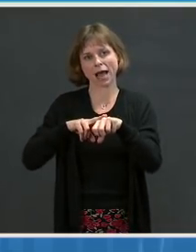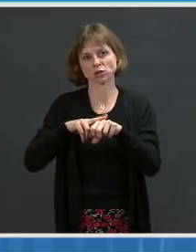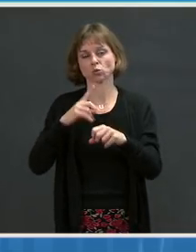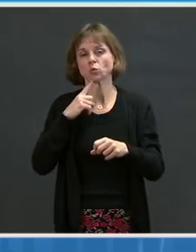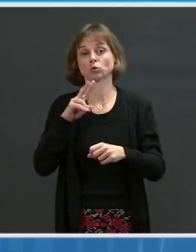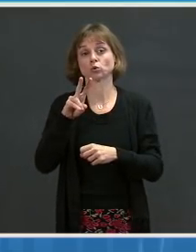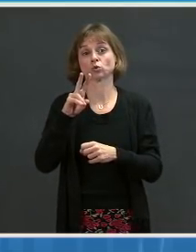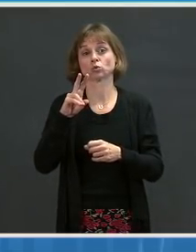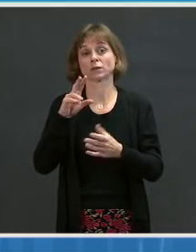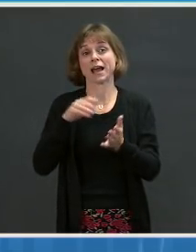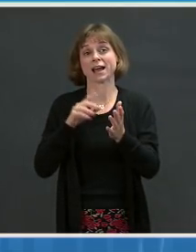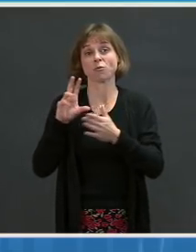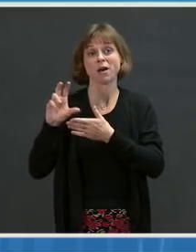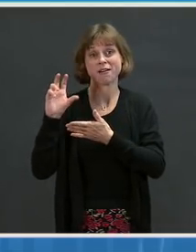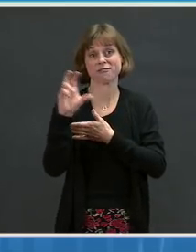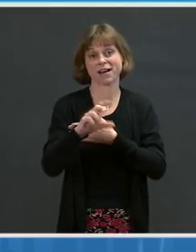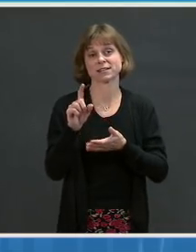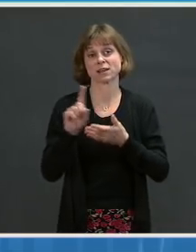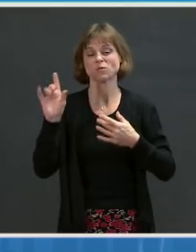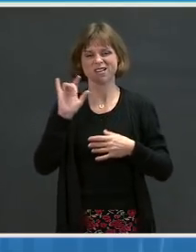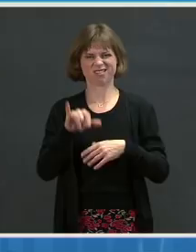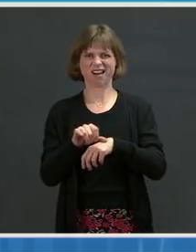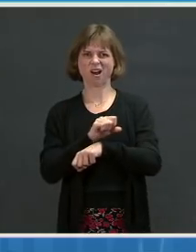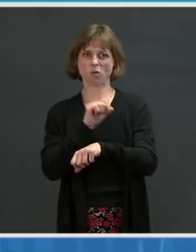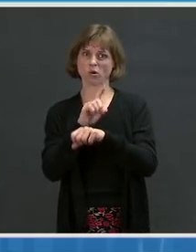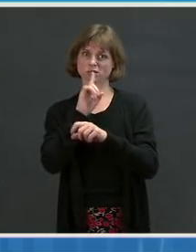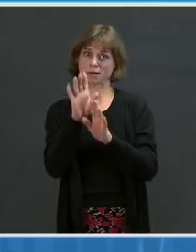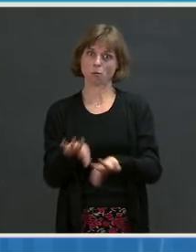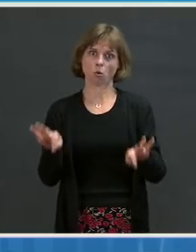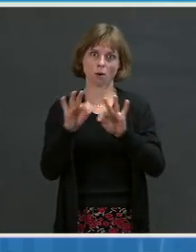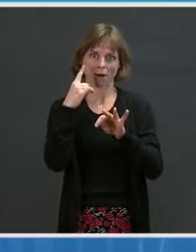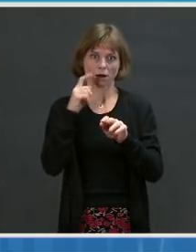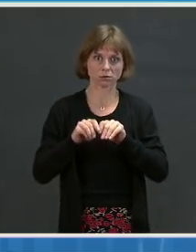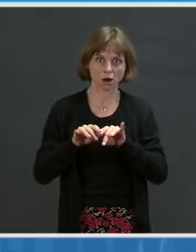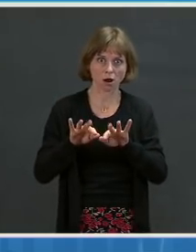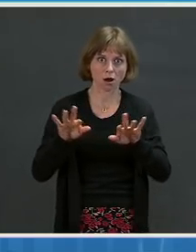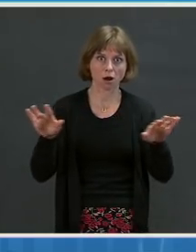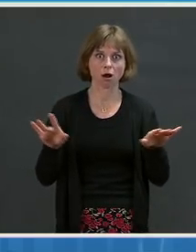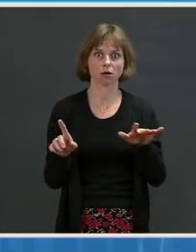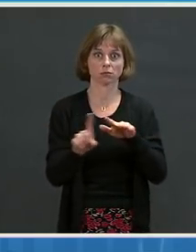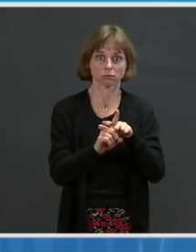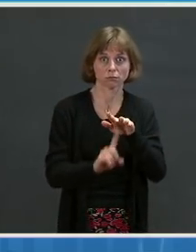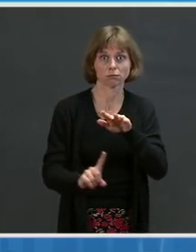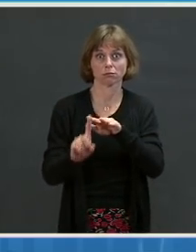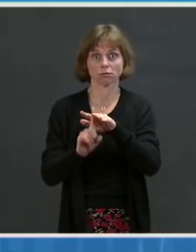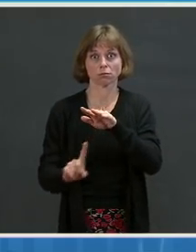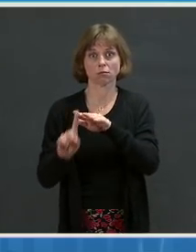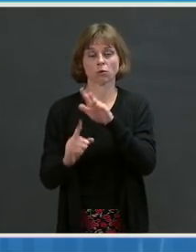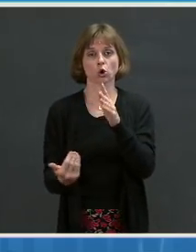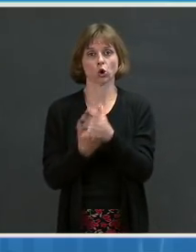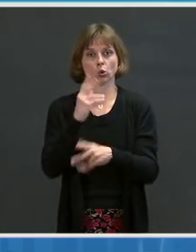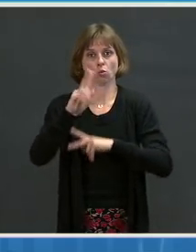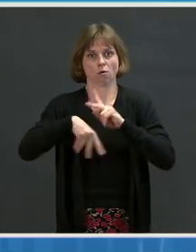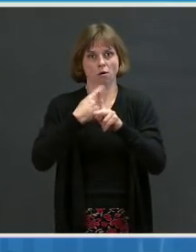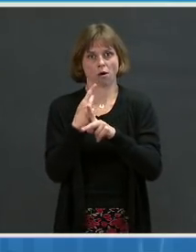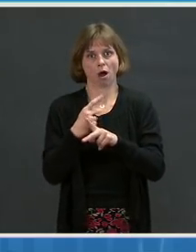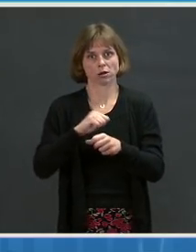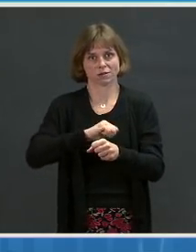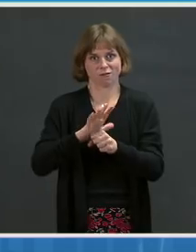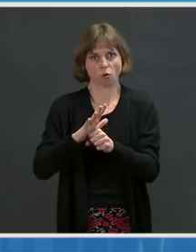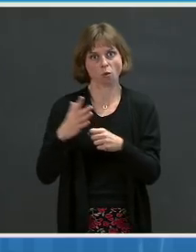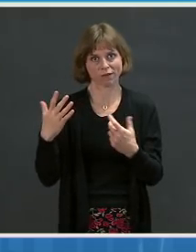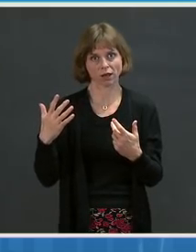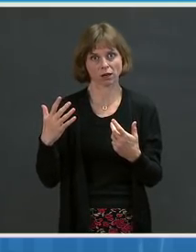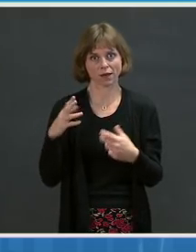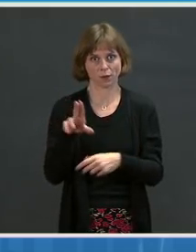This work is more important than ever, given the continued spread of COVID-19 variants in the United States. As of February 23rd,